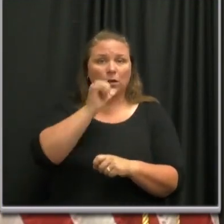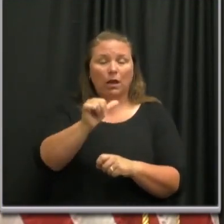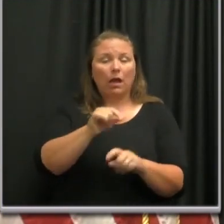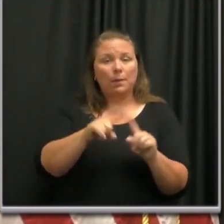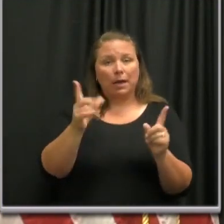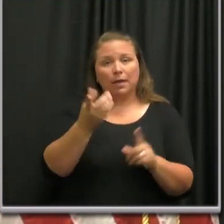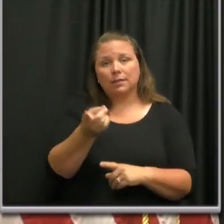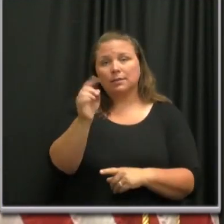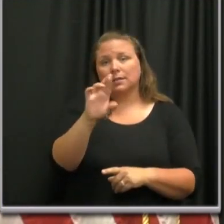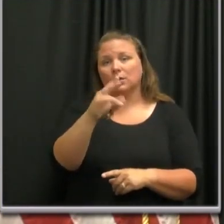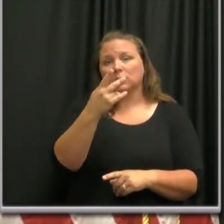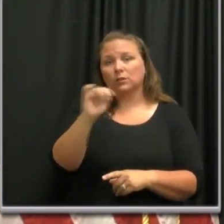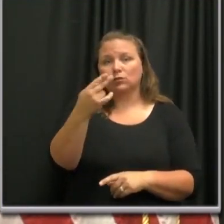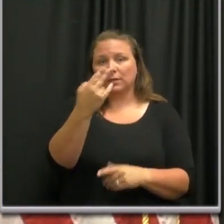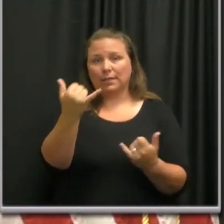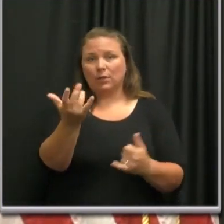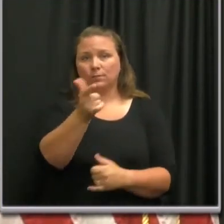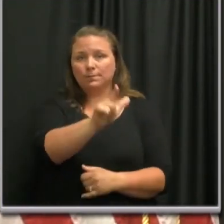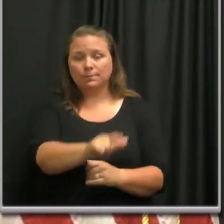Dr. Hildreth also.